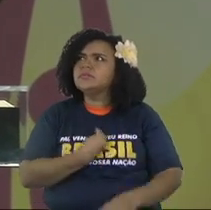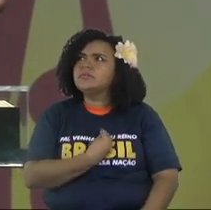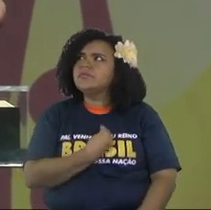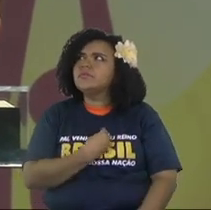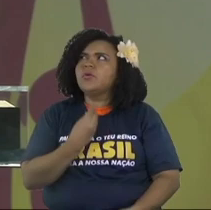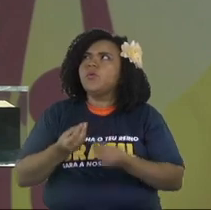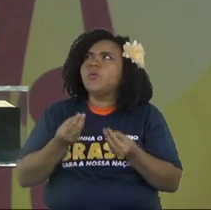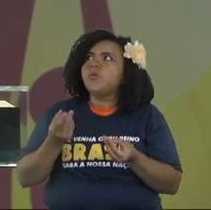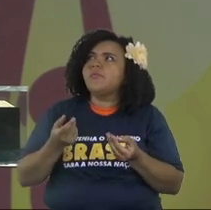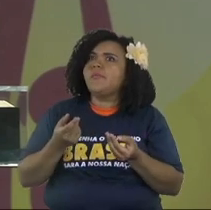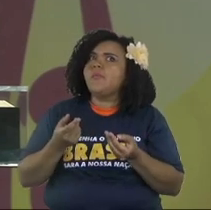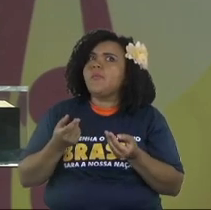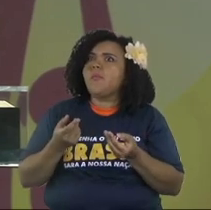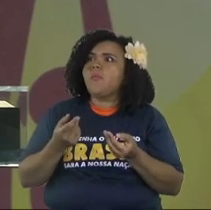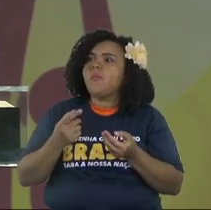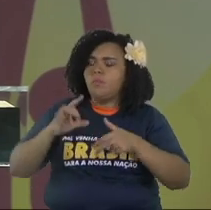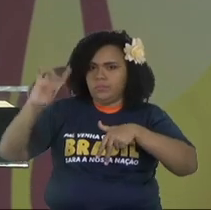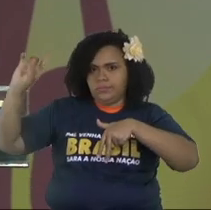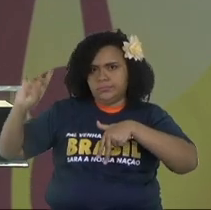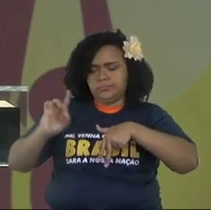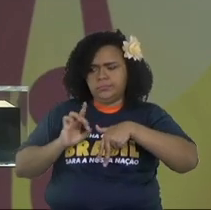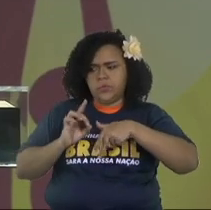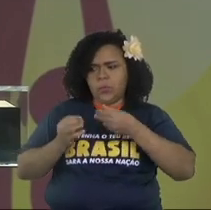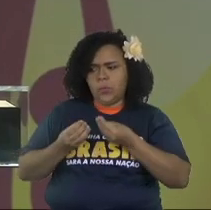you might say how can I do it